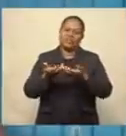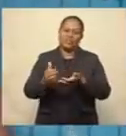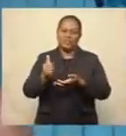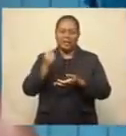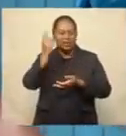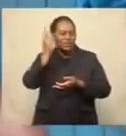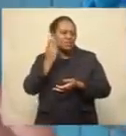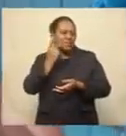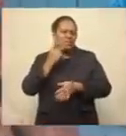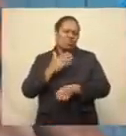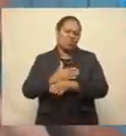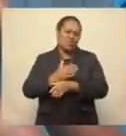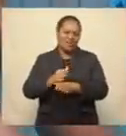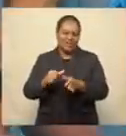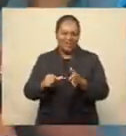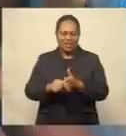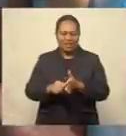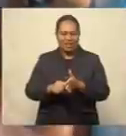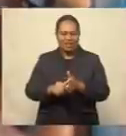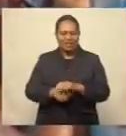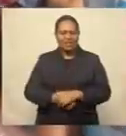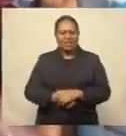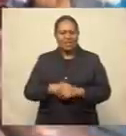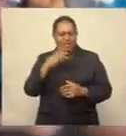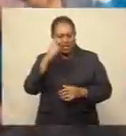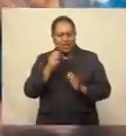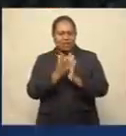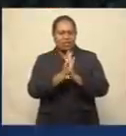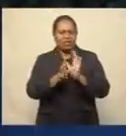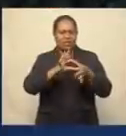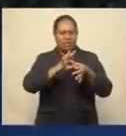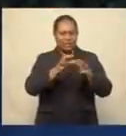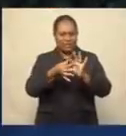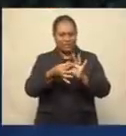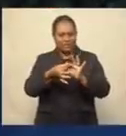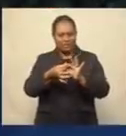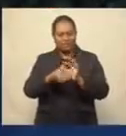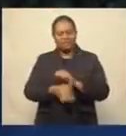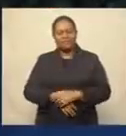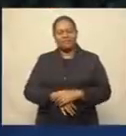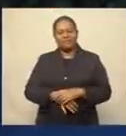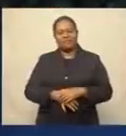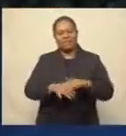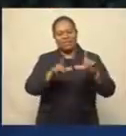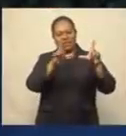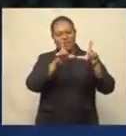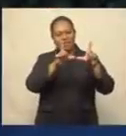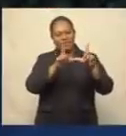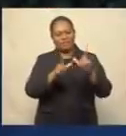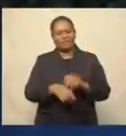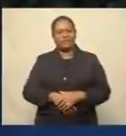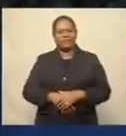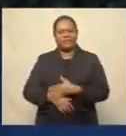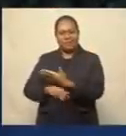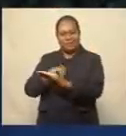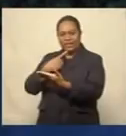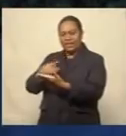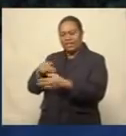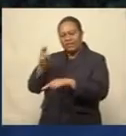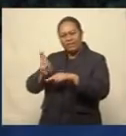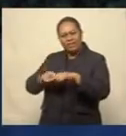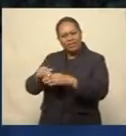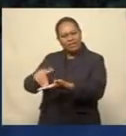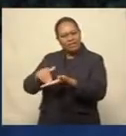by working hard and reaching the Tokyo Olympics. So my father did help me in financial, also mental